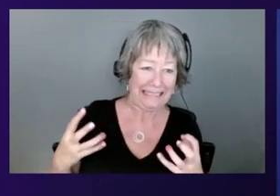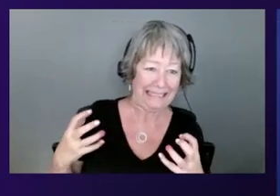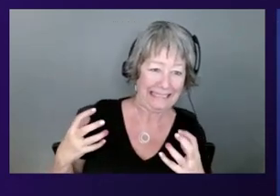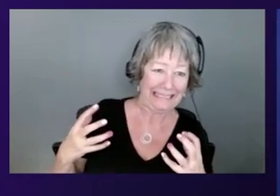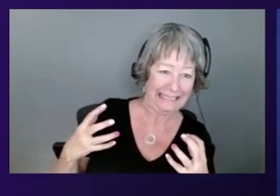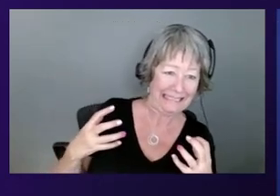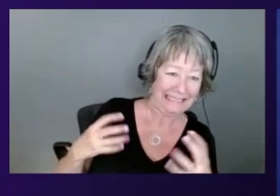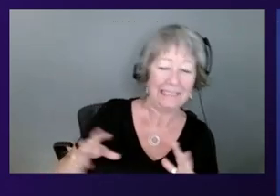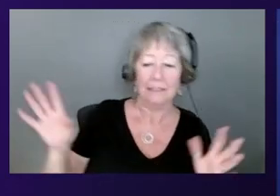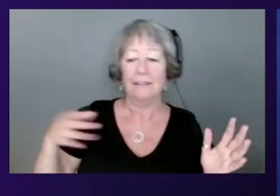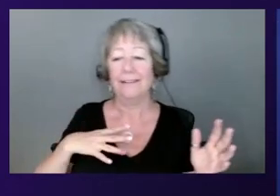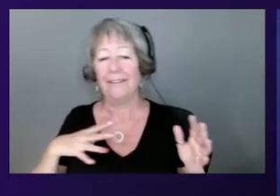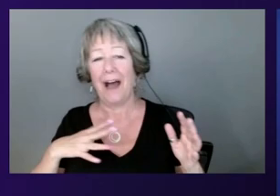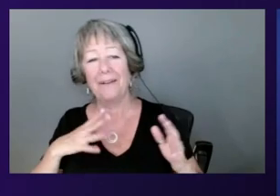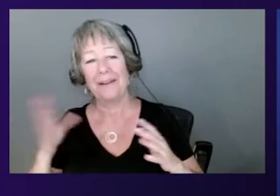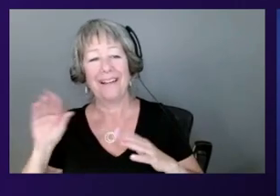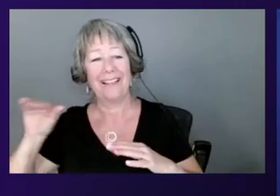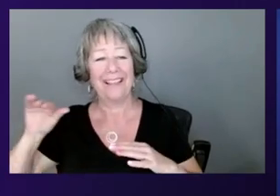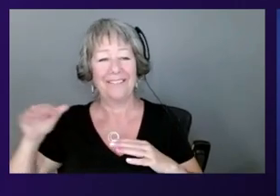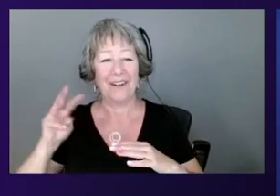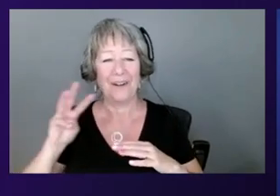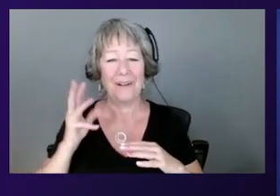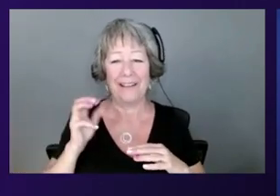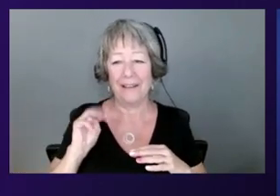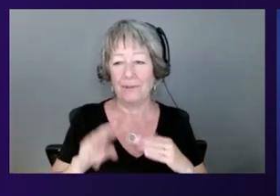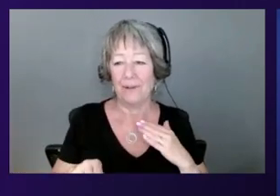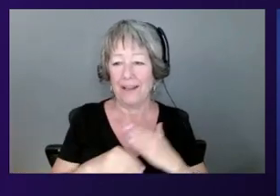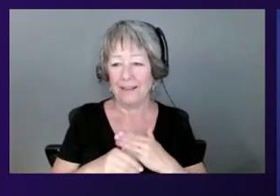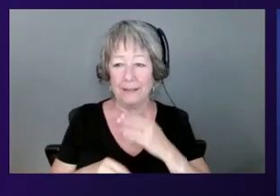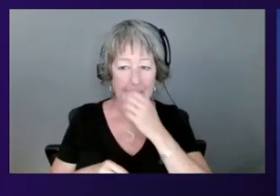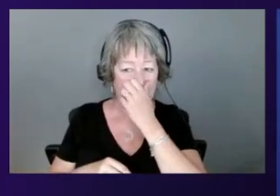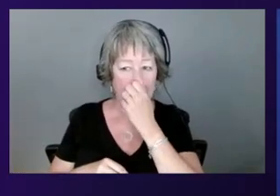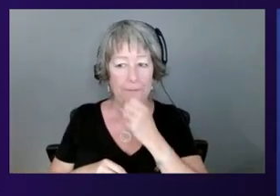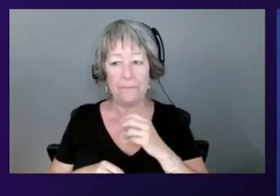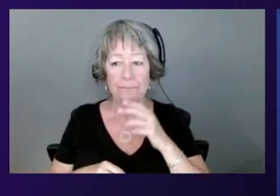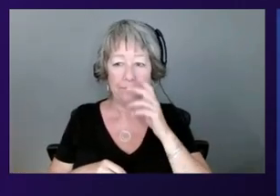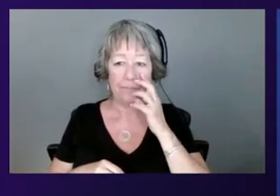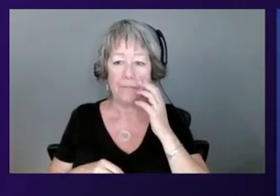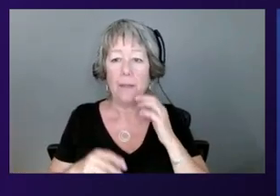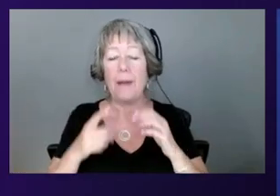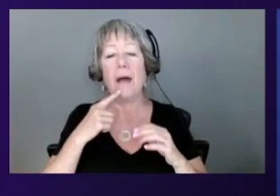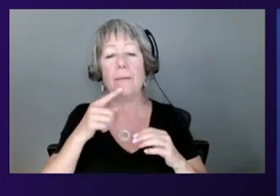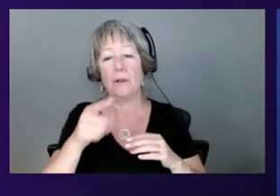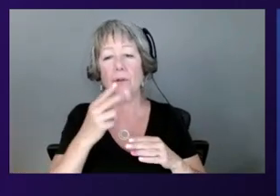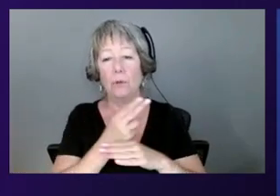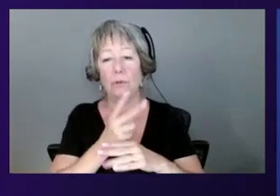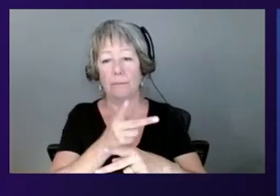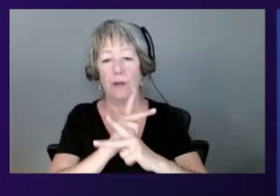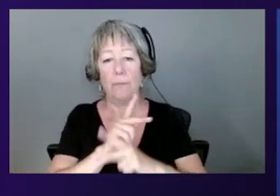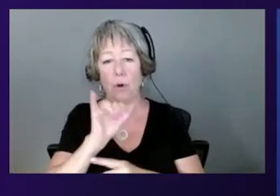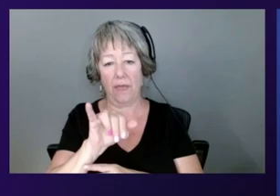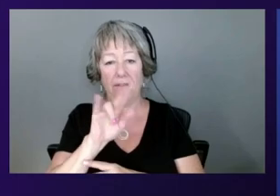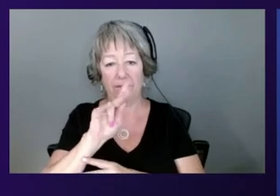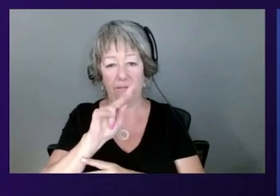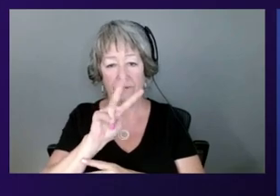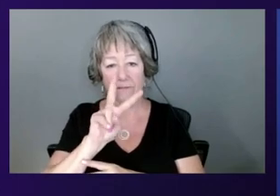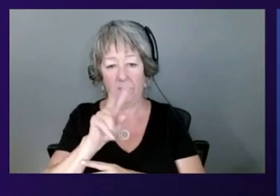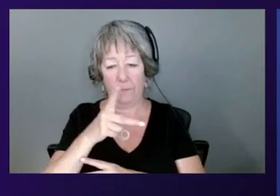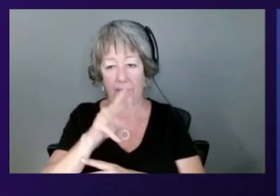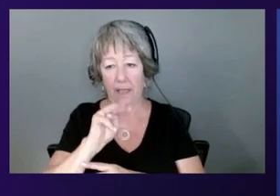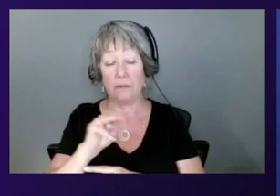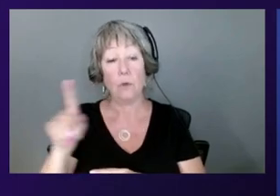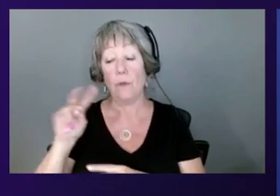what happened here, right? let's go. Thanks, Arvin. I'm going to borrow a bit of your analogy here to explain the different components. So the Nitro system,